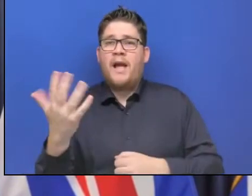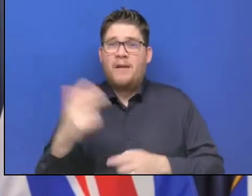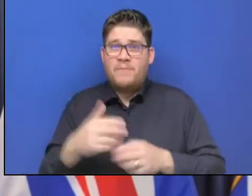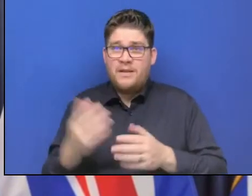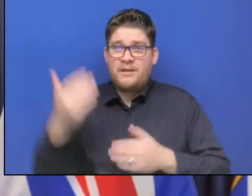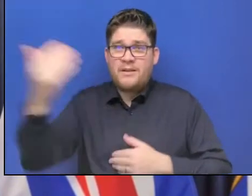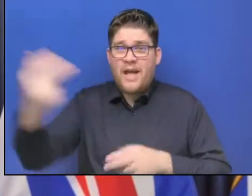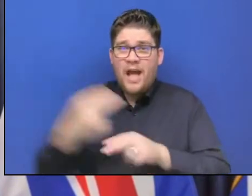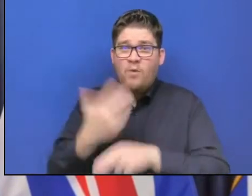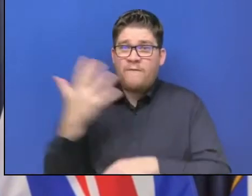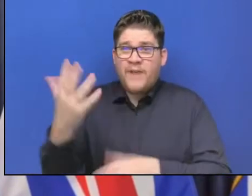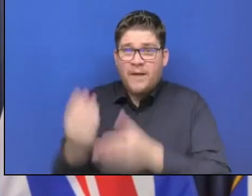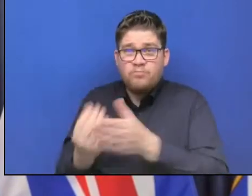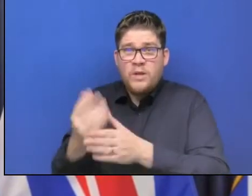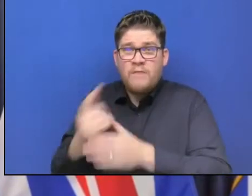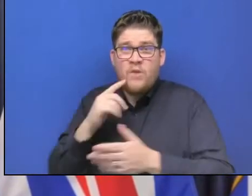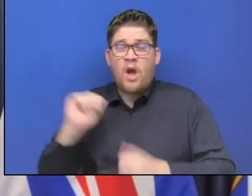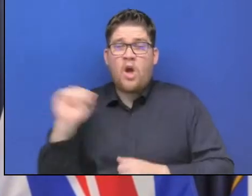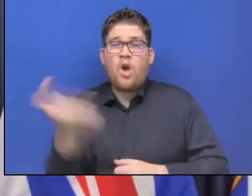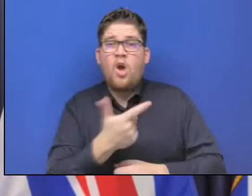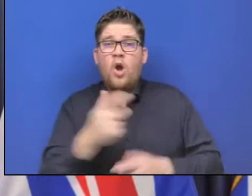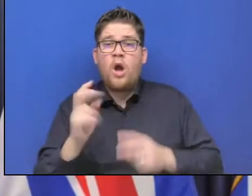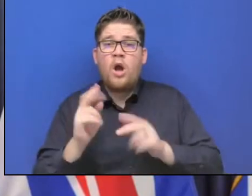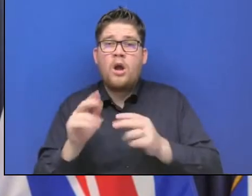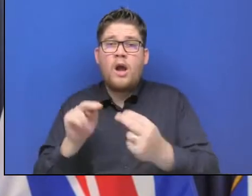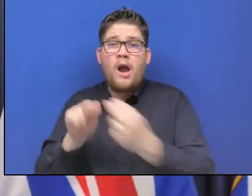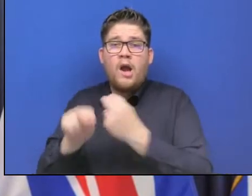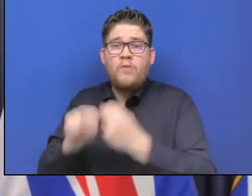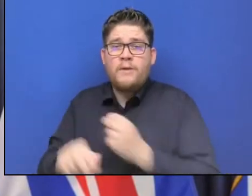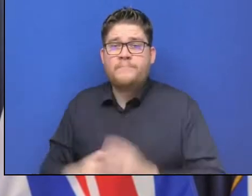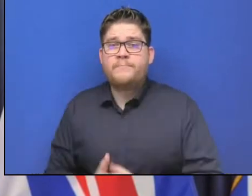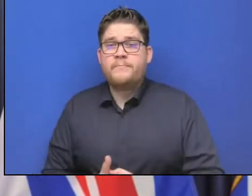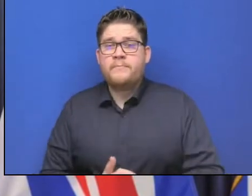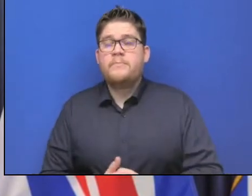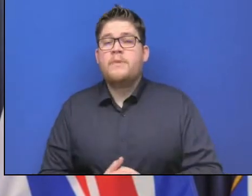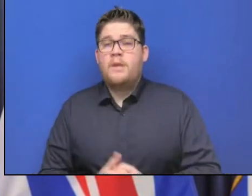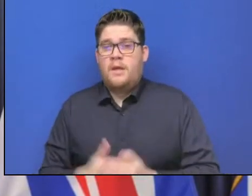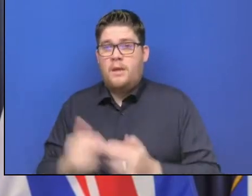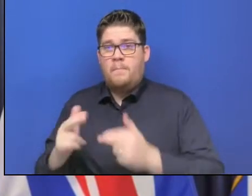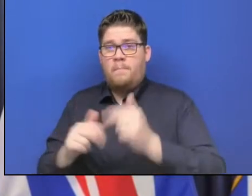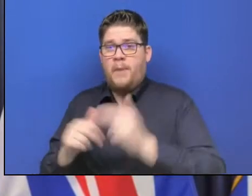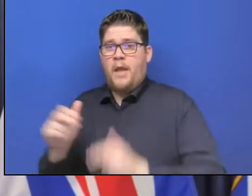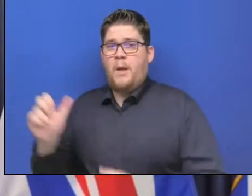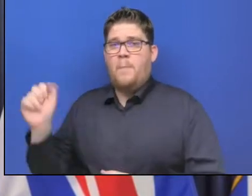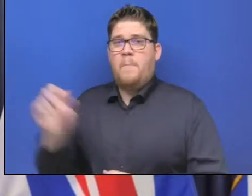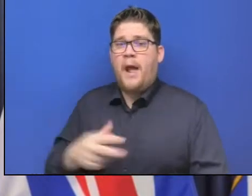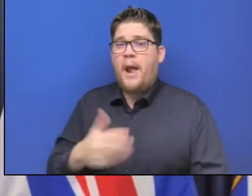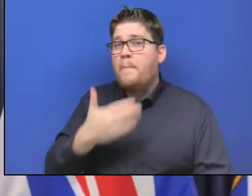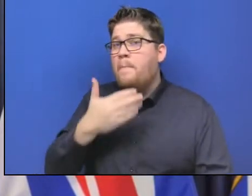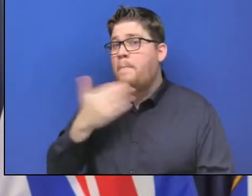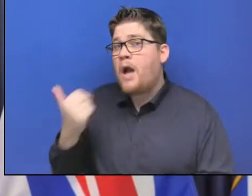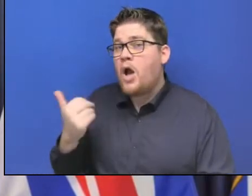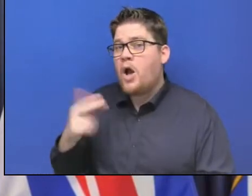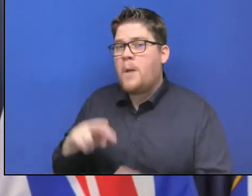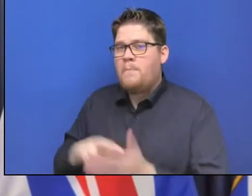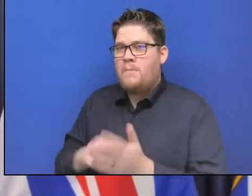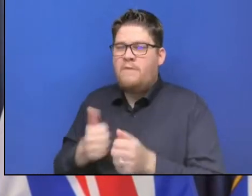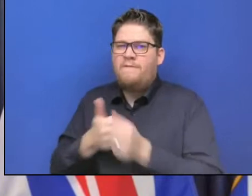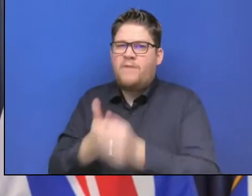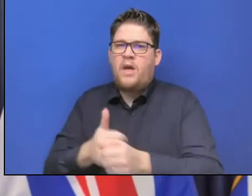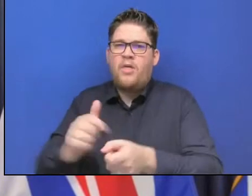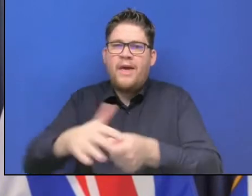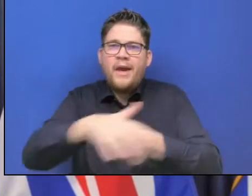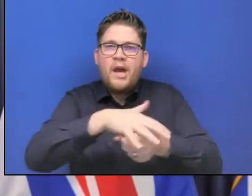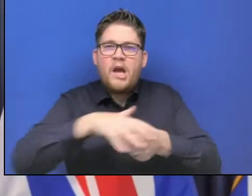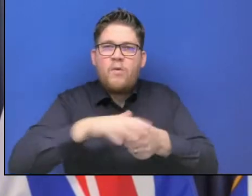So building that better means assessing systems situations in every different location. One of the things that obviously is important and you